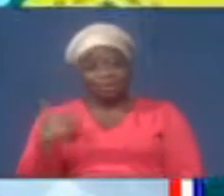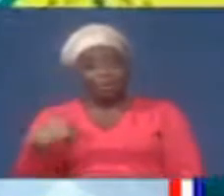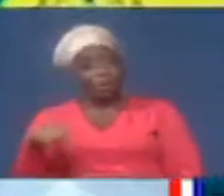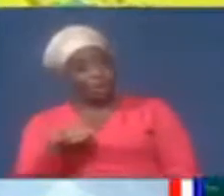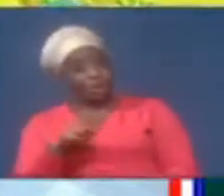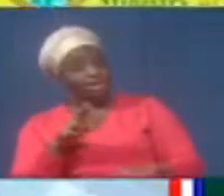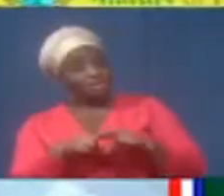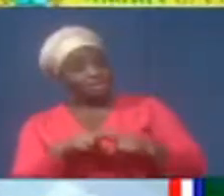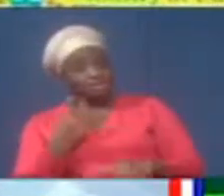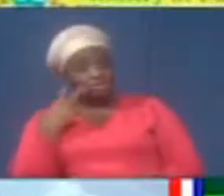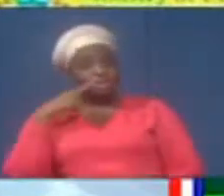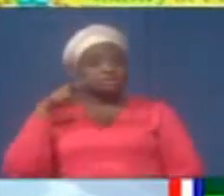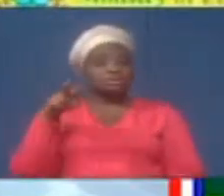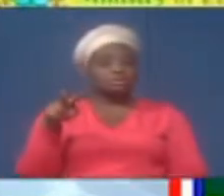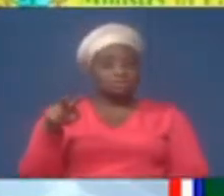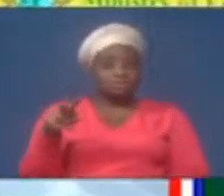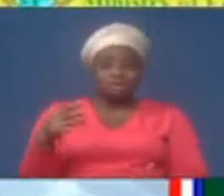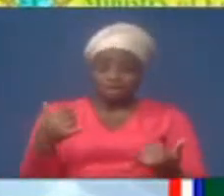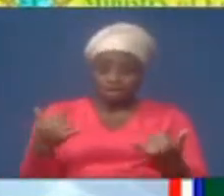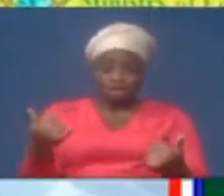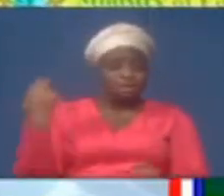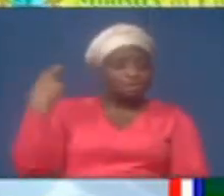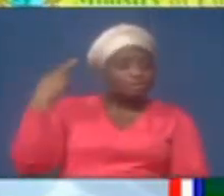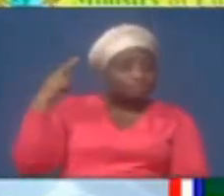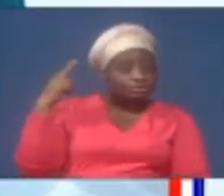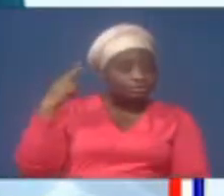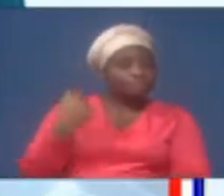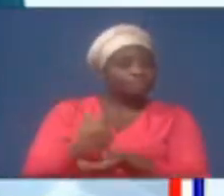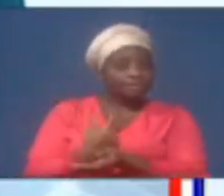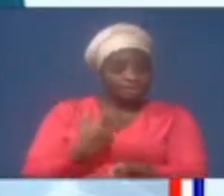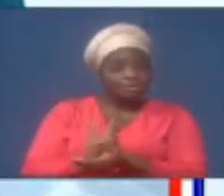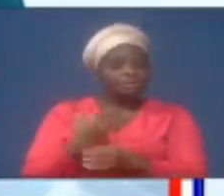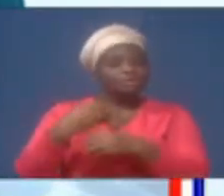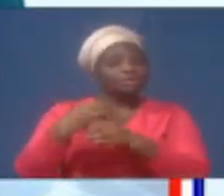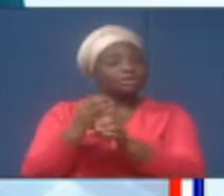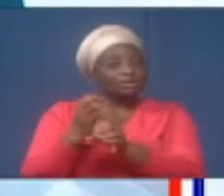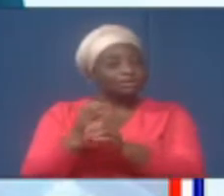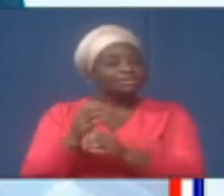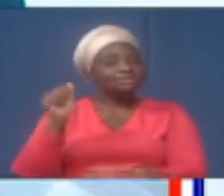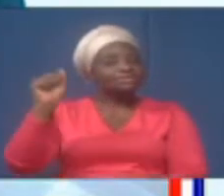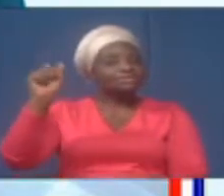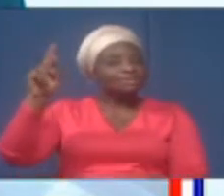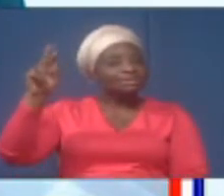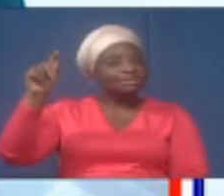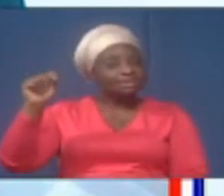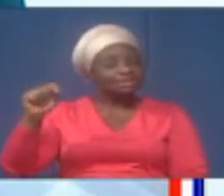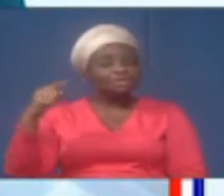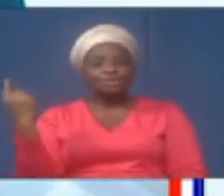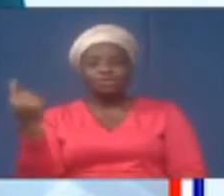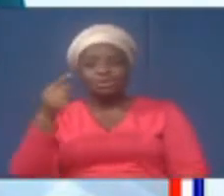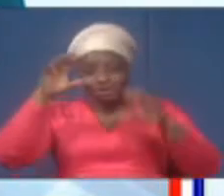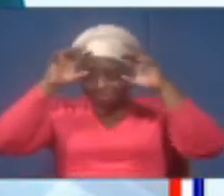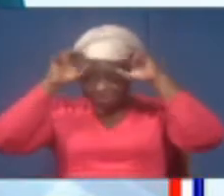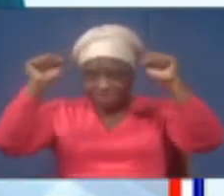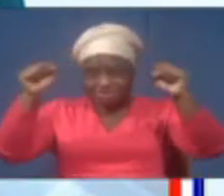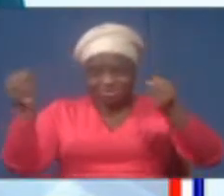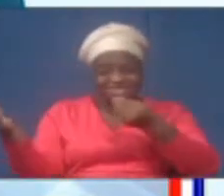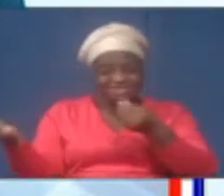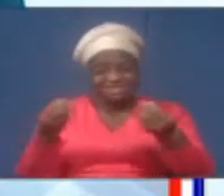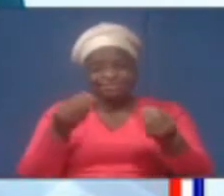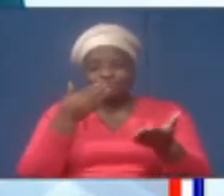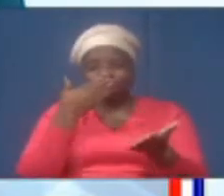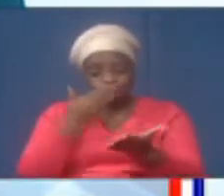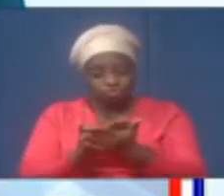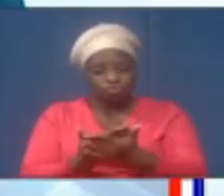sit and what I see so far in the history of Ghana when it comes to creative arts, the only President who has given us enough